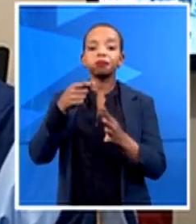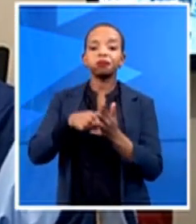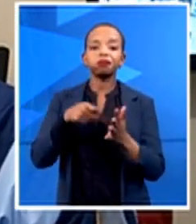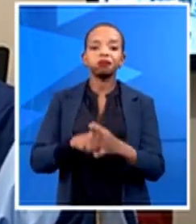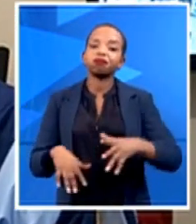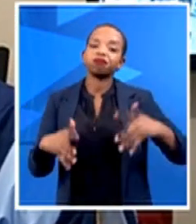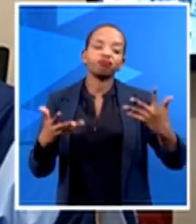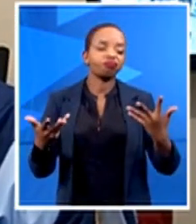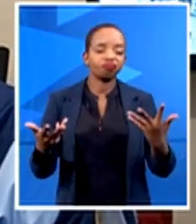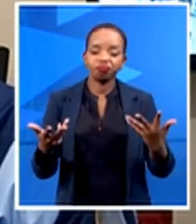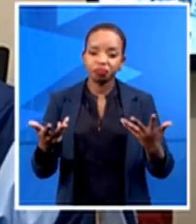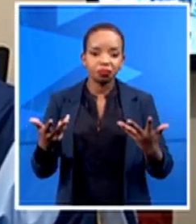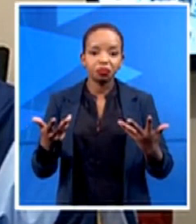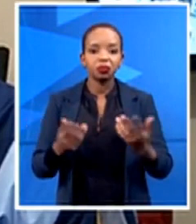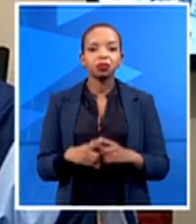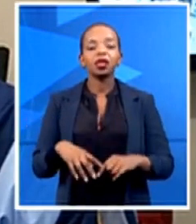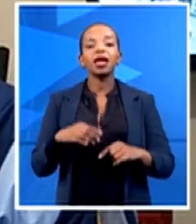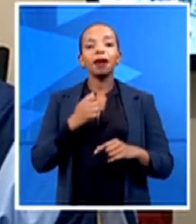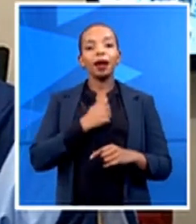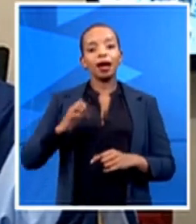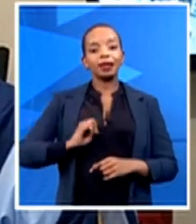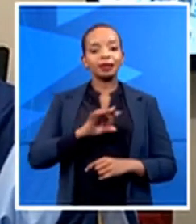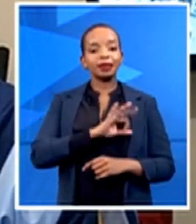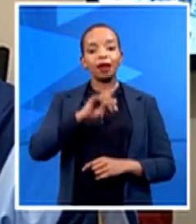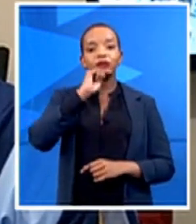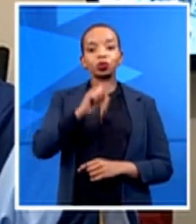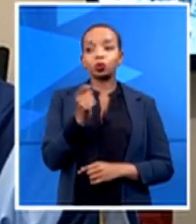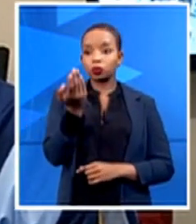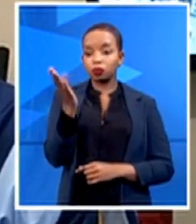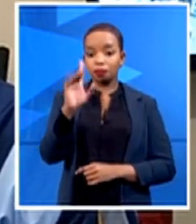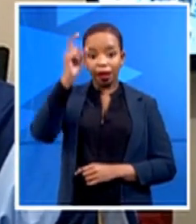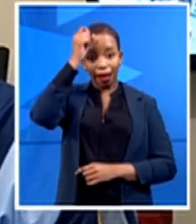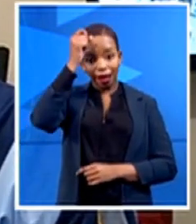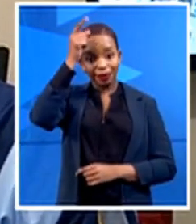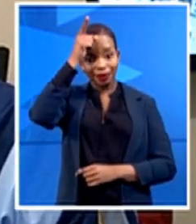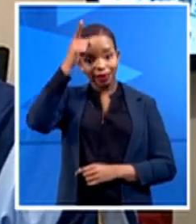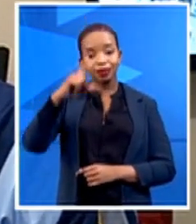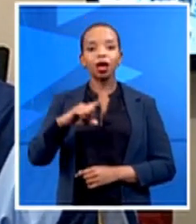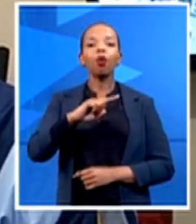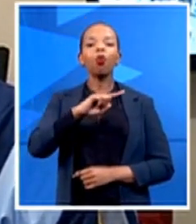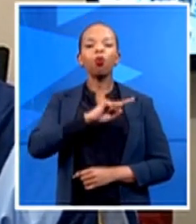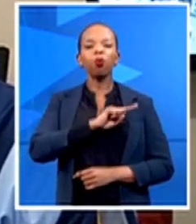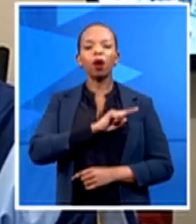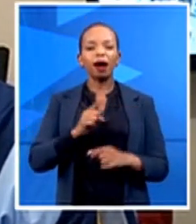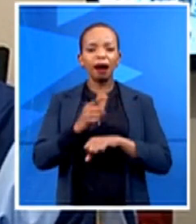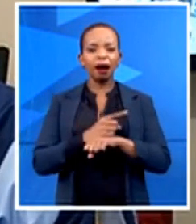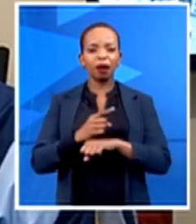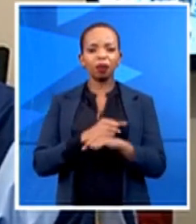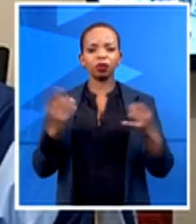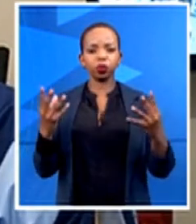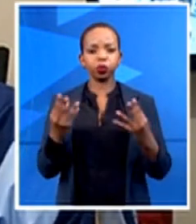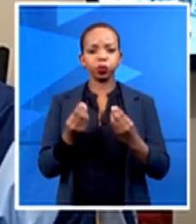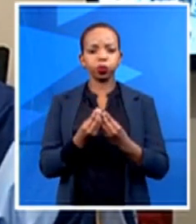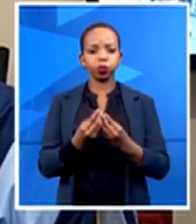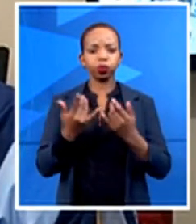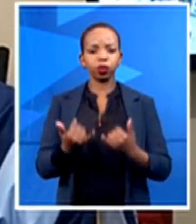them, they don't really understand why their hours had to be cut. For us as management, we're trying our